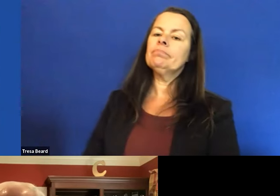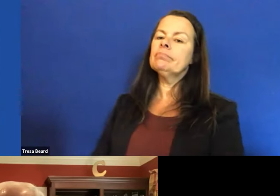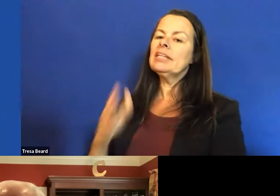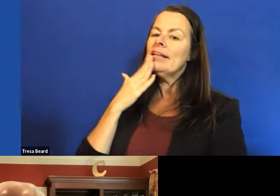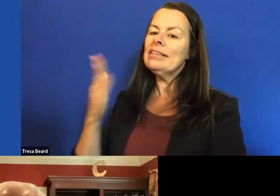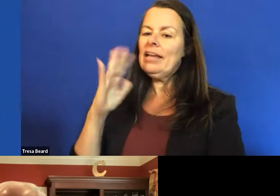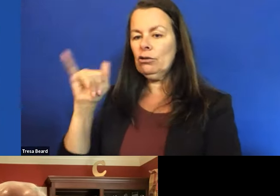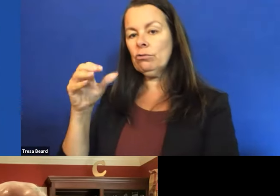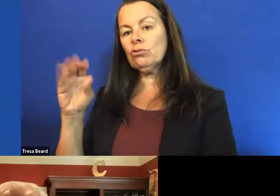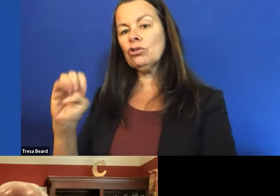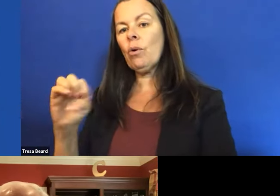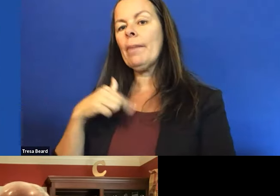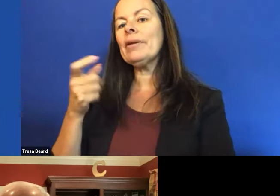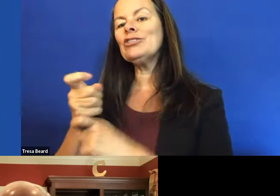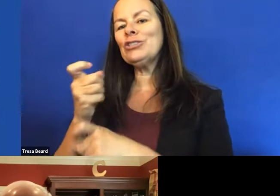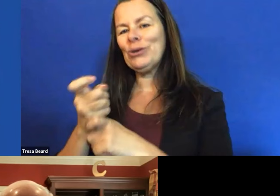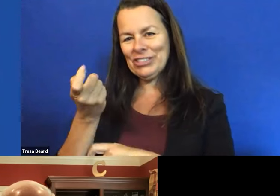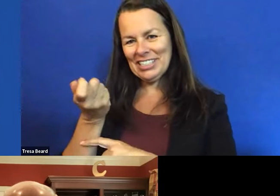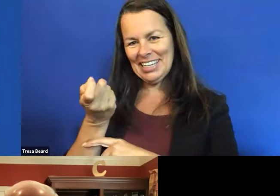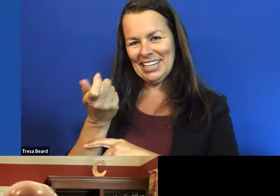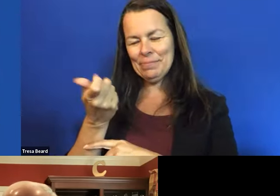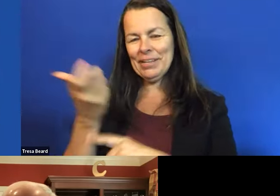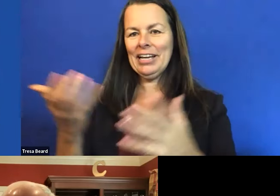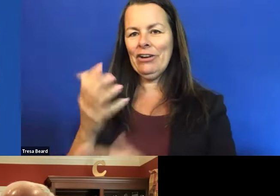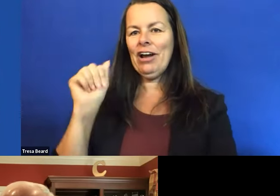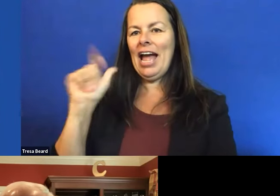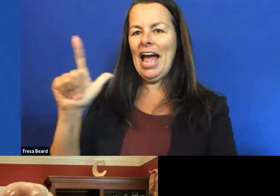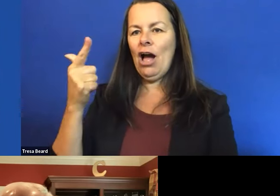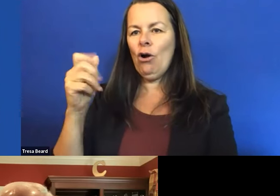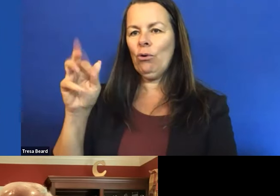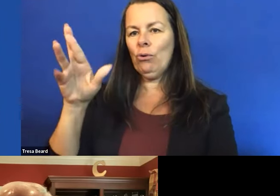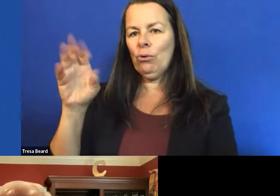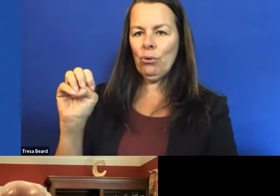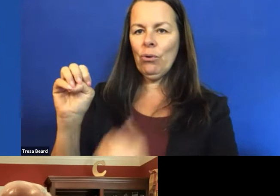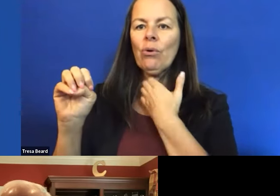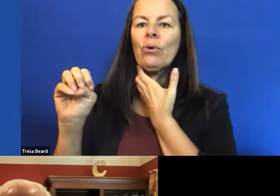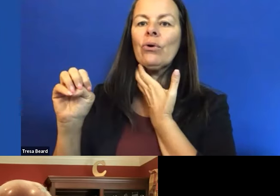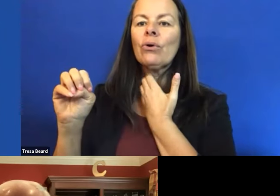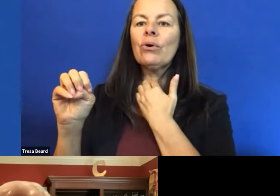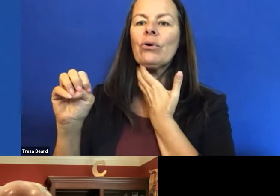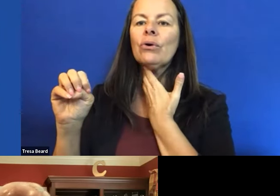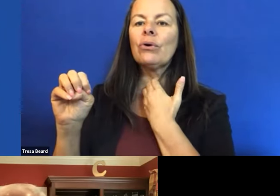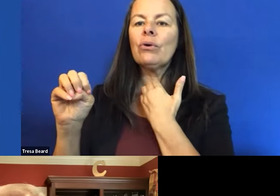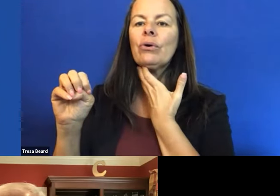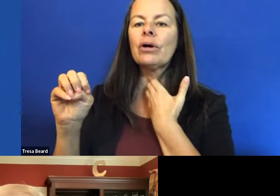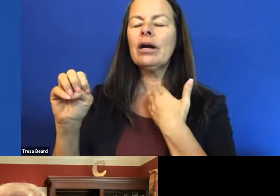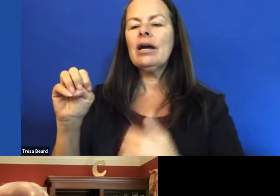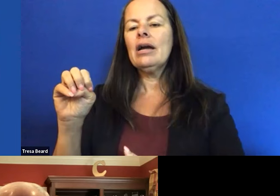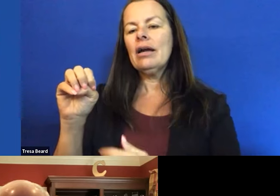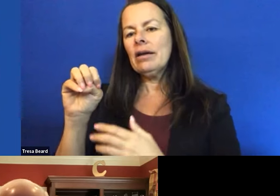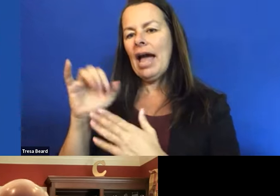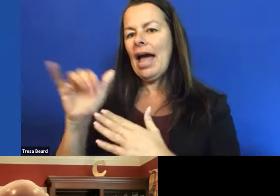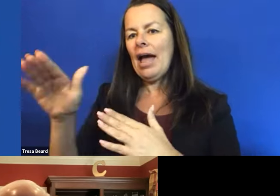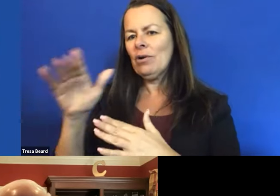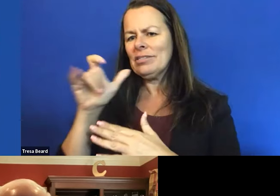I'm going to joke a little bit here. You know, Al Gore hadn't invented the internet when we did the ADA, but that's a joke.